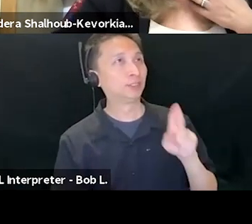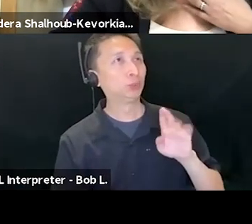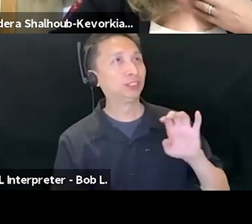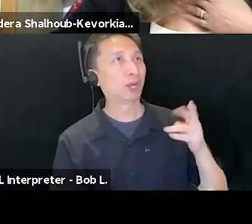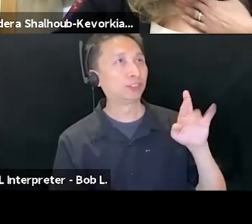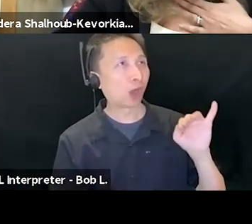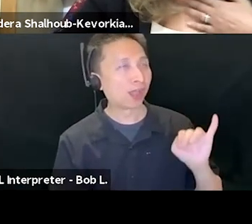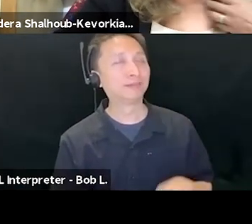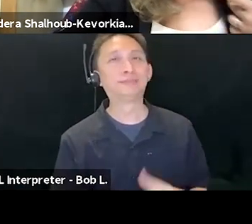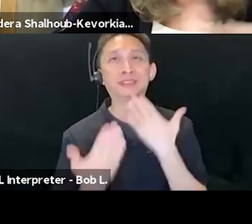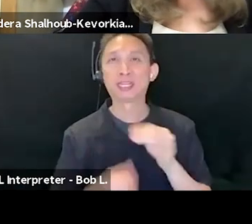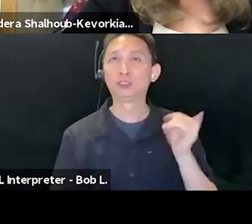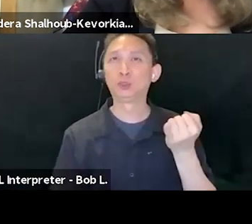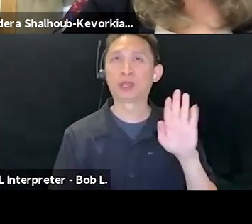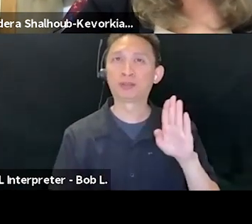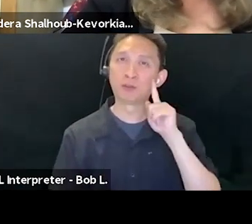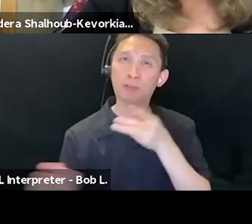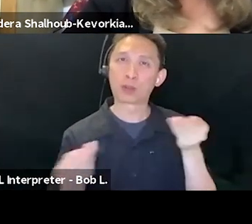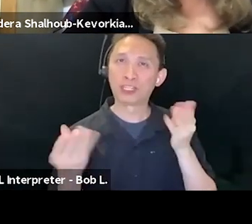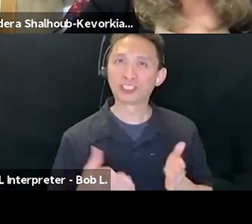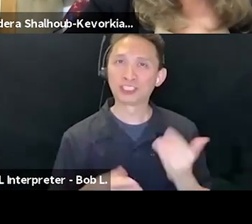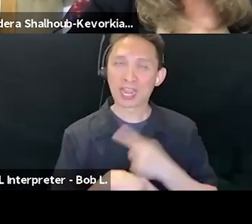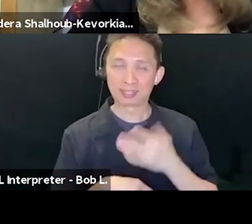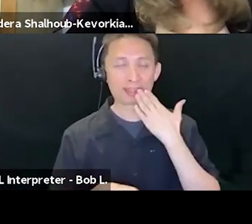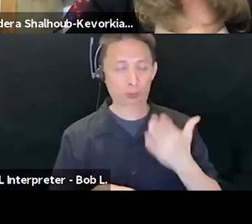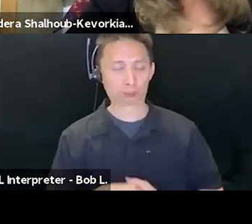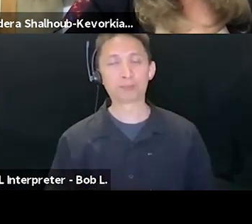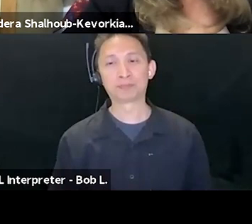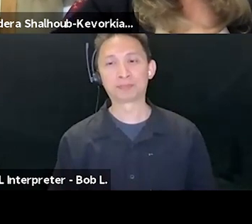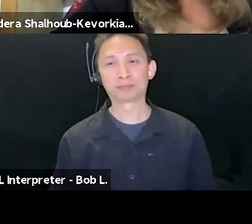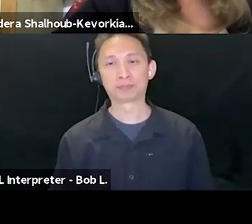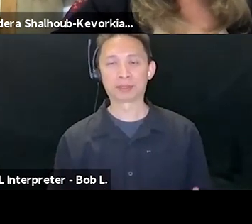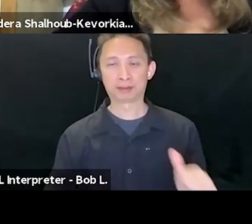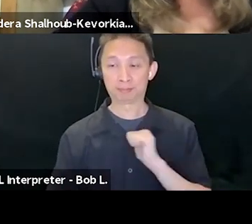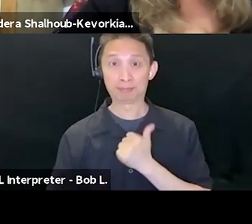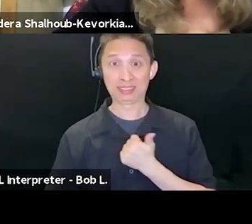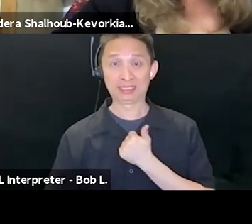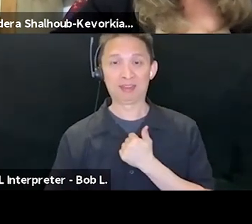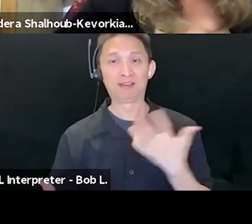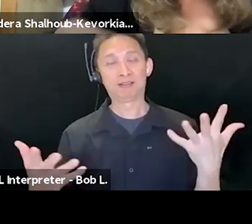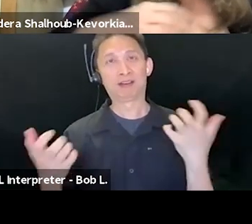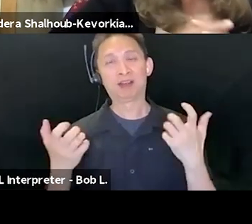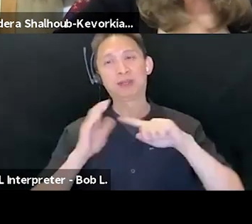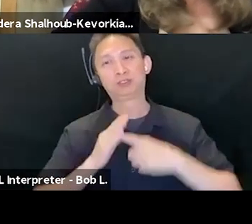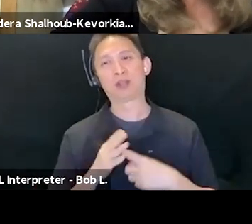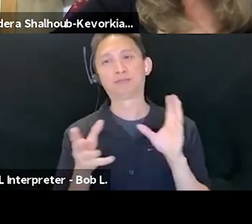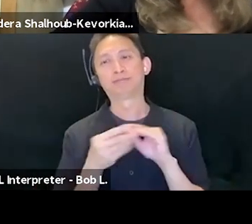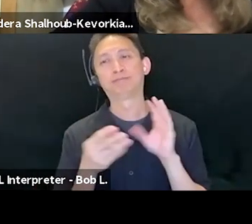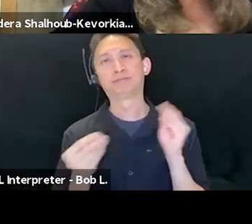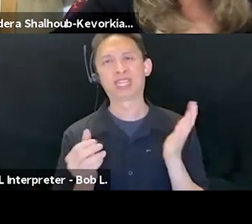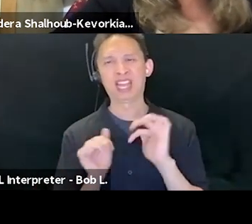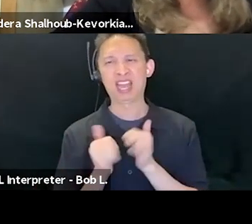accepting to moderate it. Uh, let me start my way. Learning about the killing of Raja